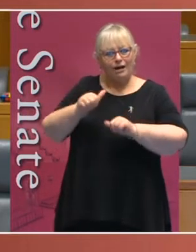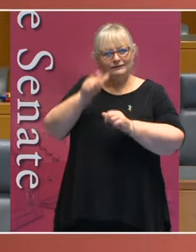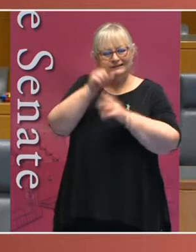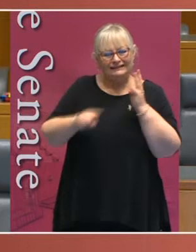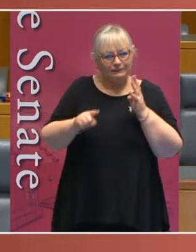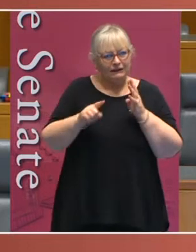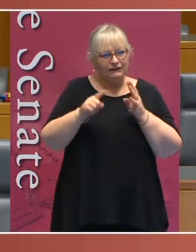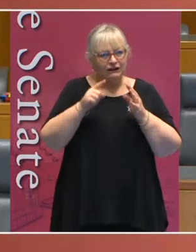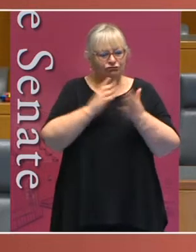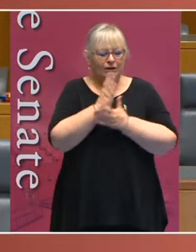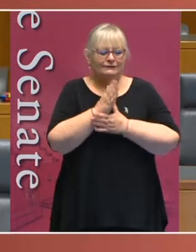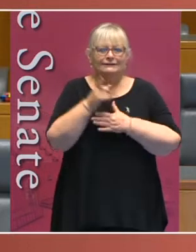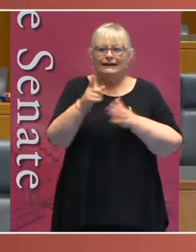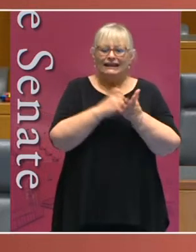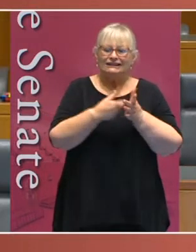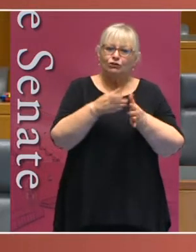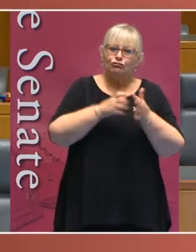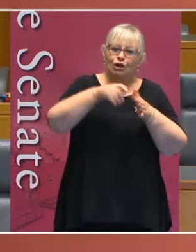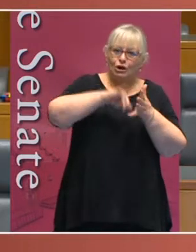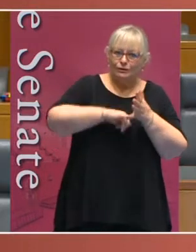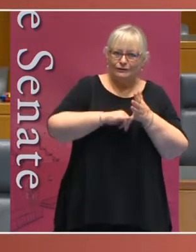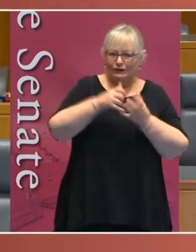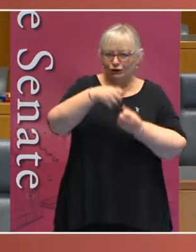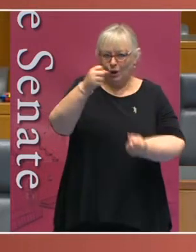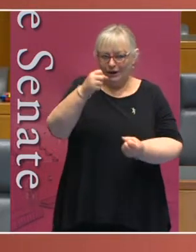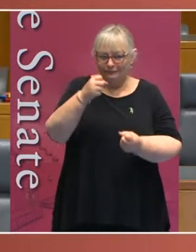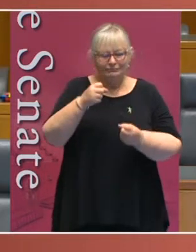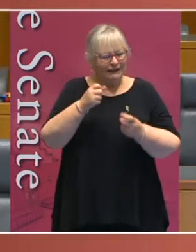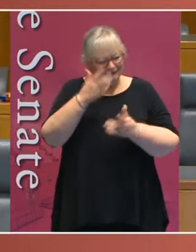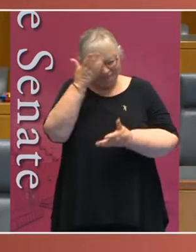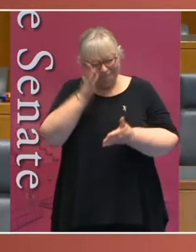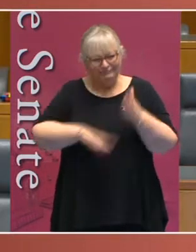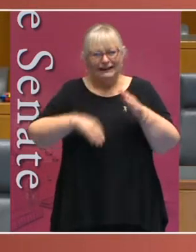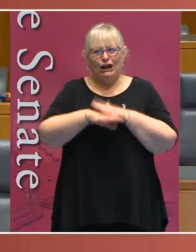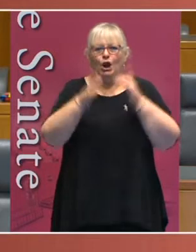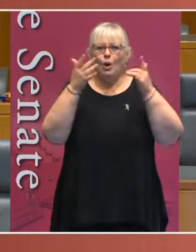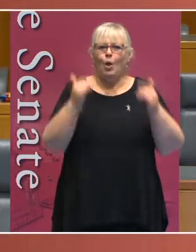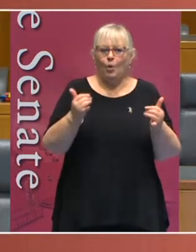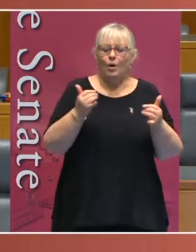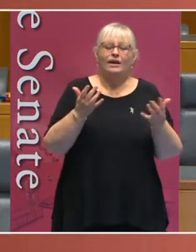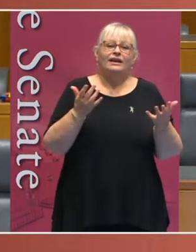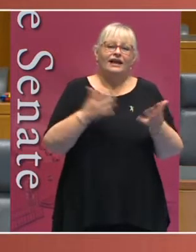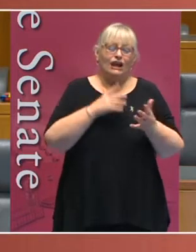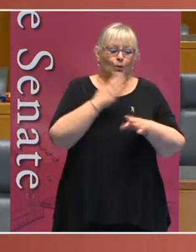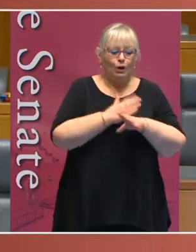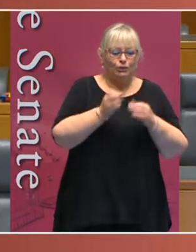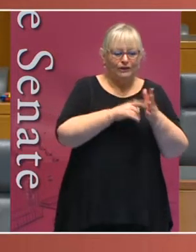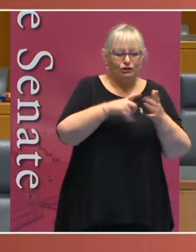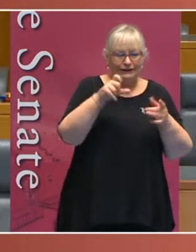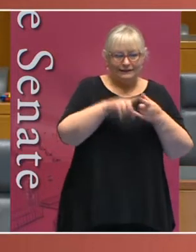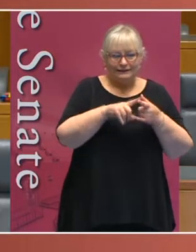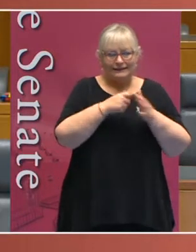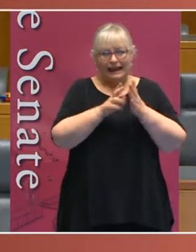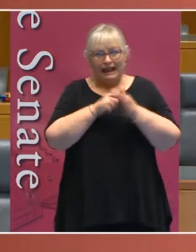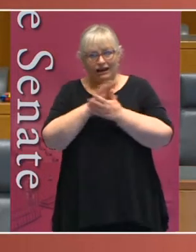Rhodes Scholar with distinguished career in law, Dr Gauntlet worked as an Associate to the Honourable Justice Kenneth Hain